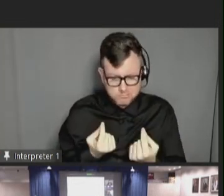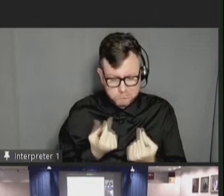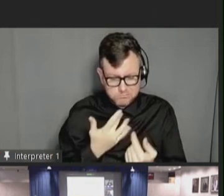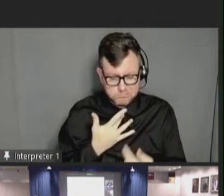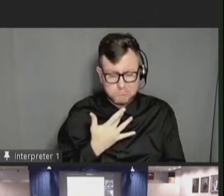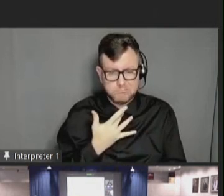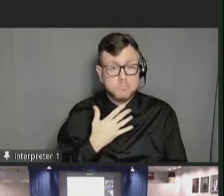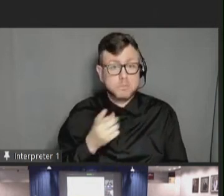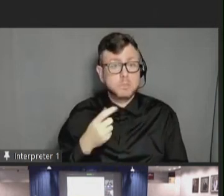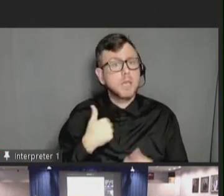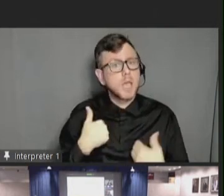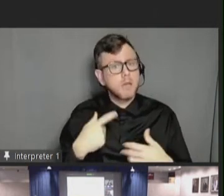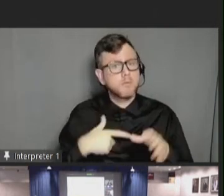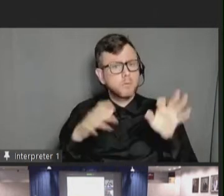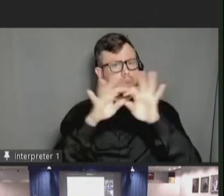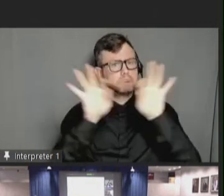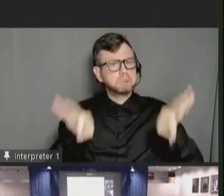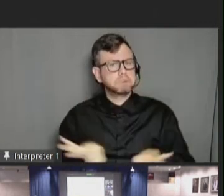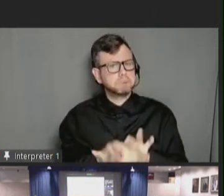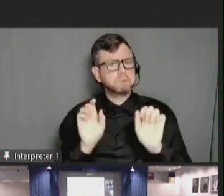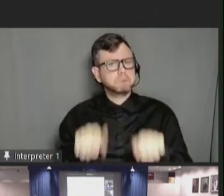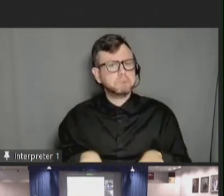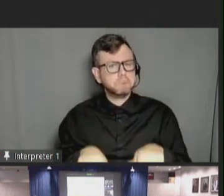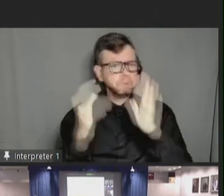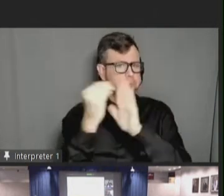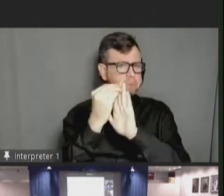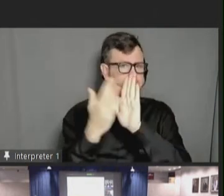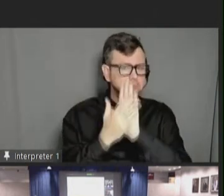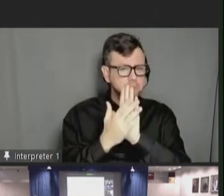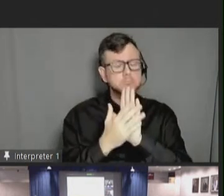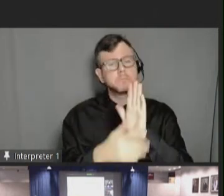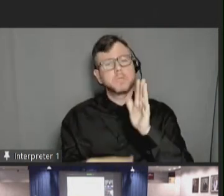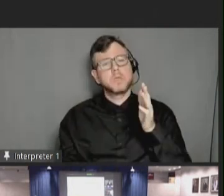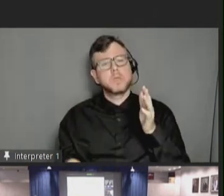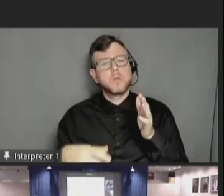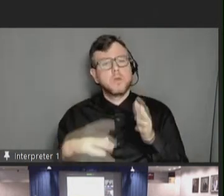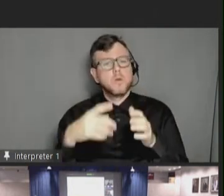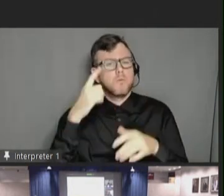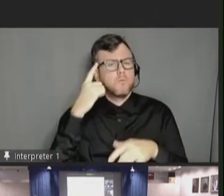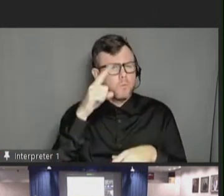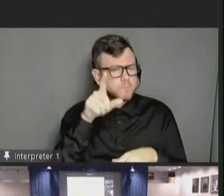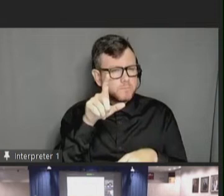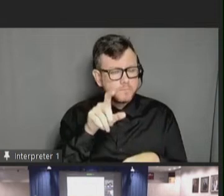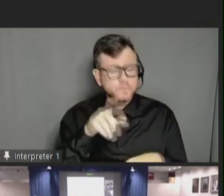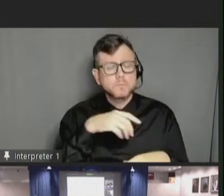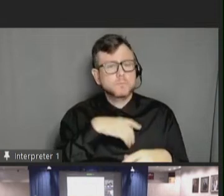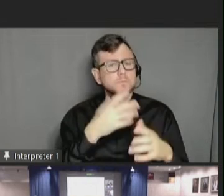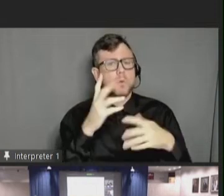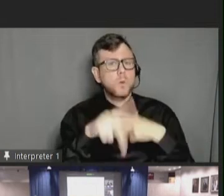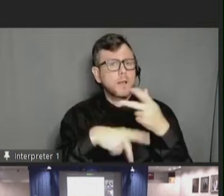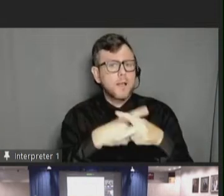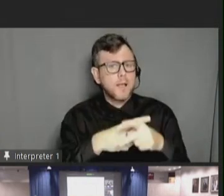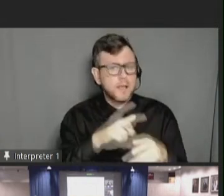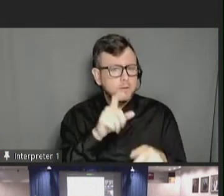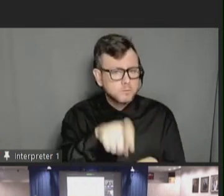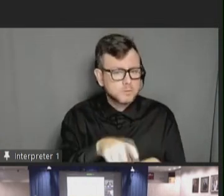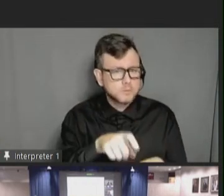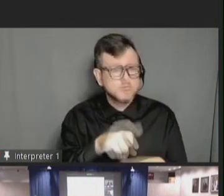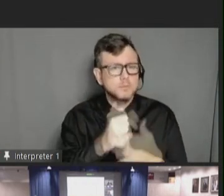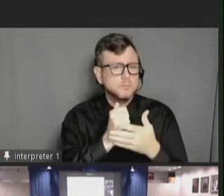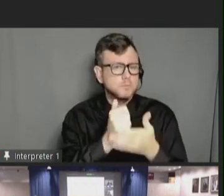provides you with a form to fill in. What do you need and why you need it? So, really helpful, concrete